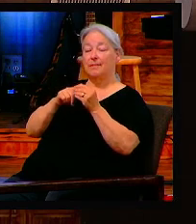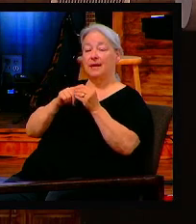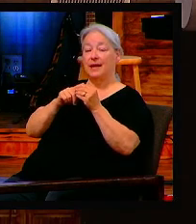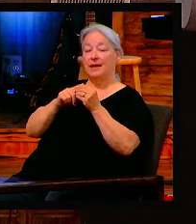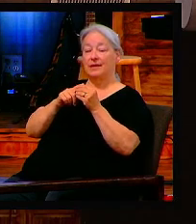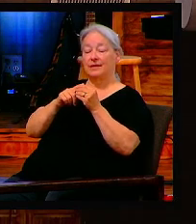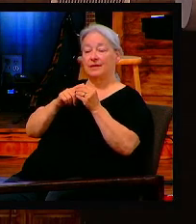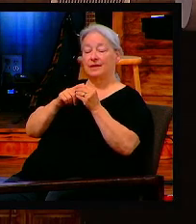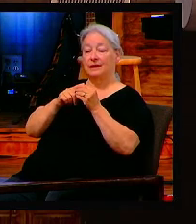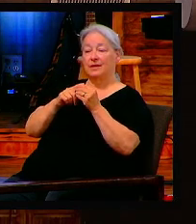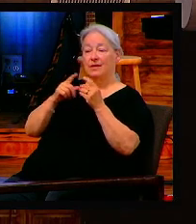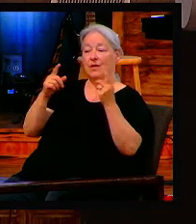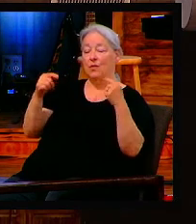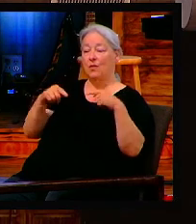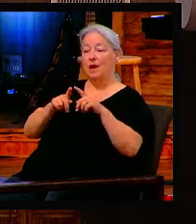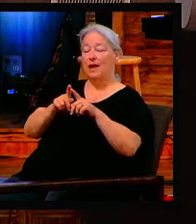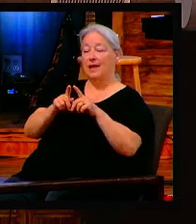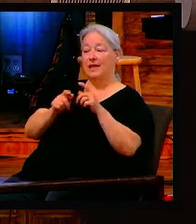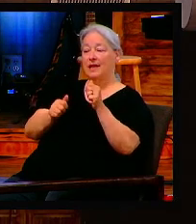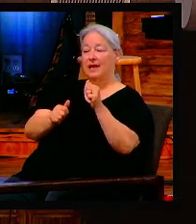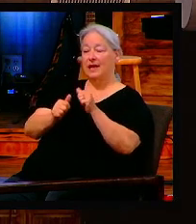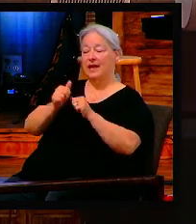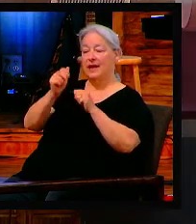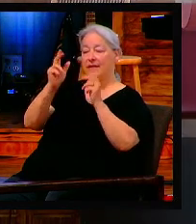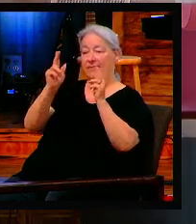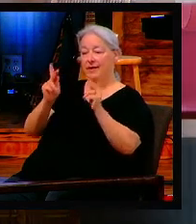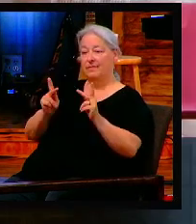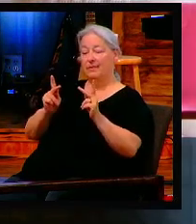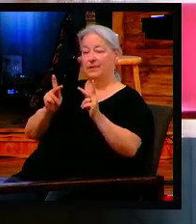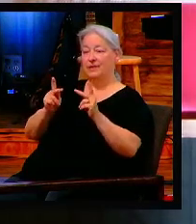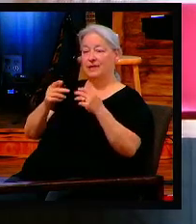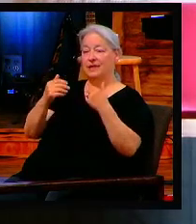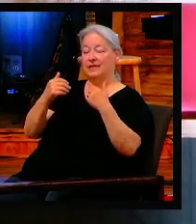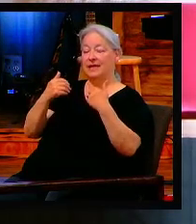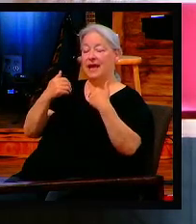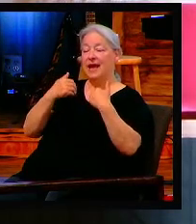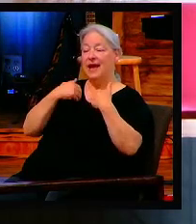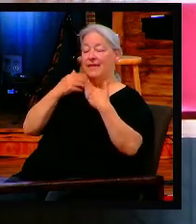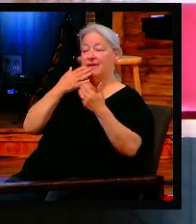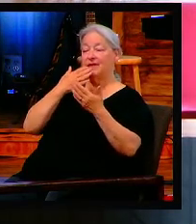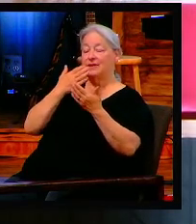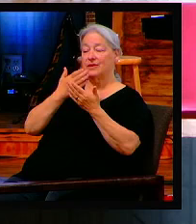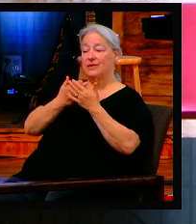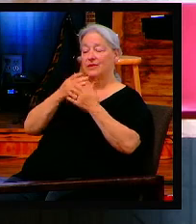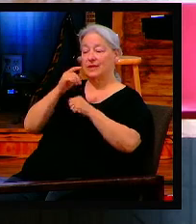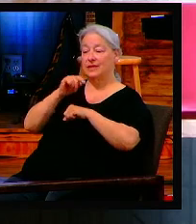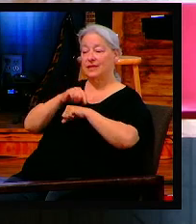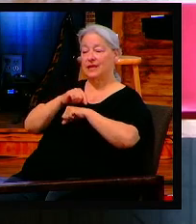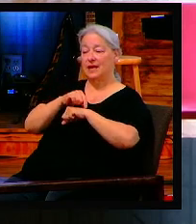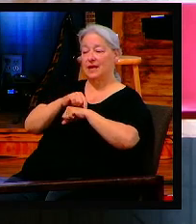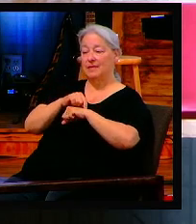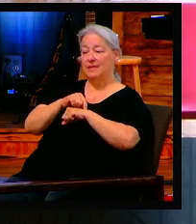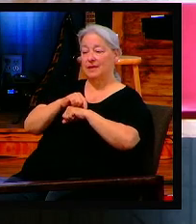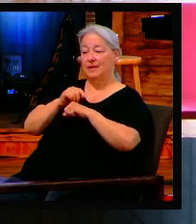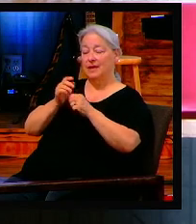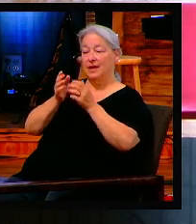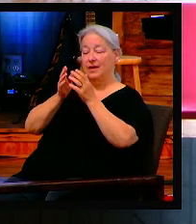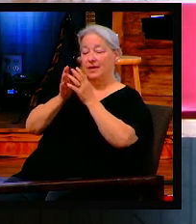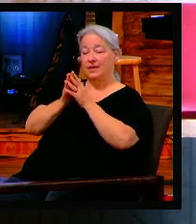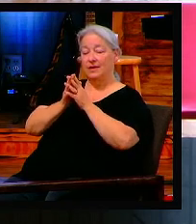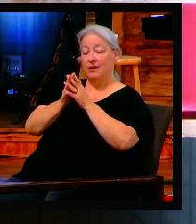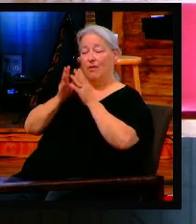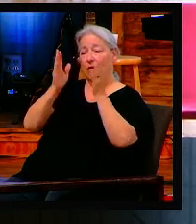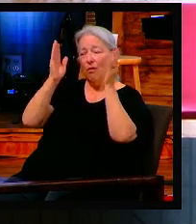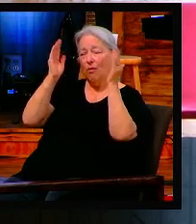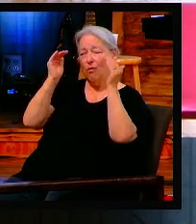week, while everybody is barbecuing, having a good time, which you should have a good time, I pray you pray for the families who lost soldiers, but we should